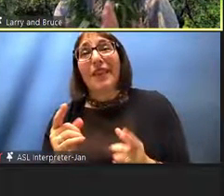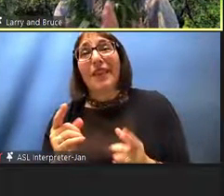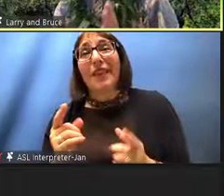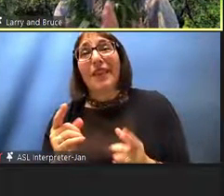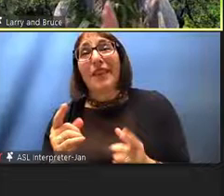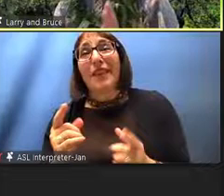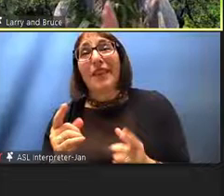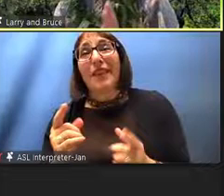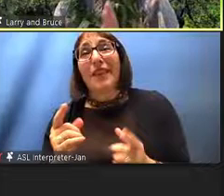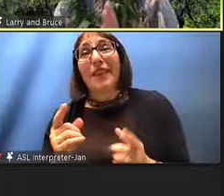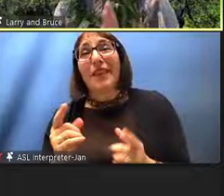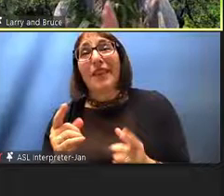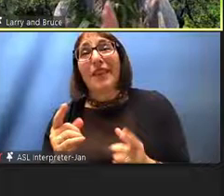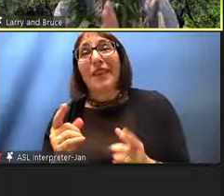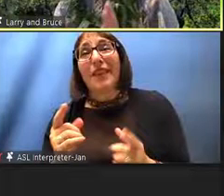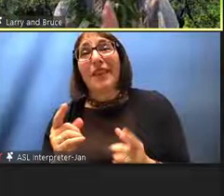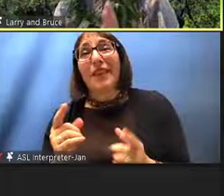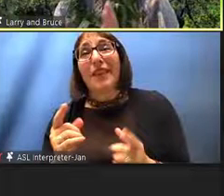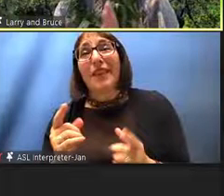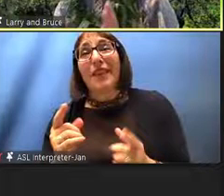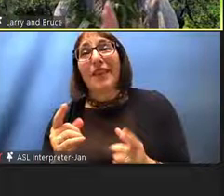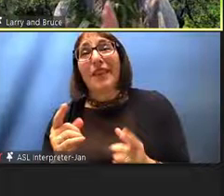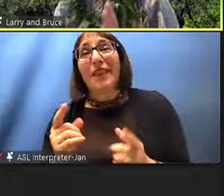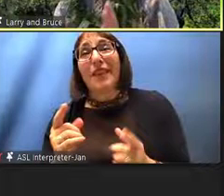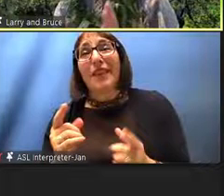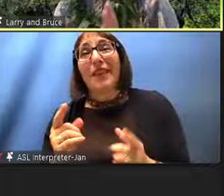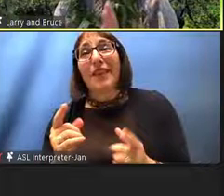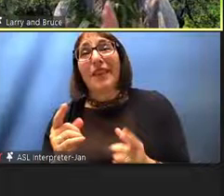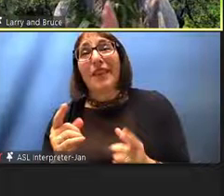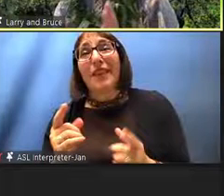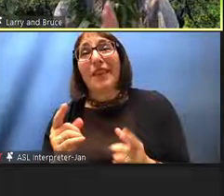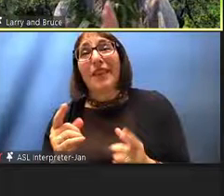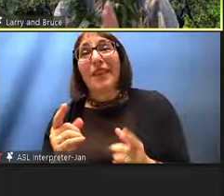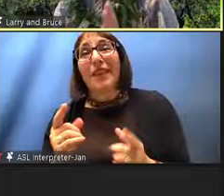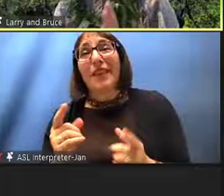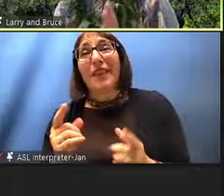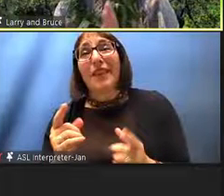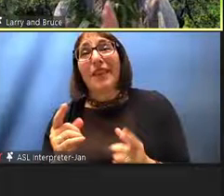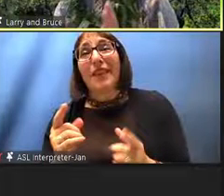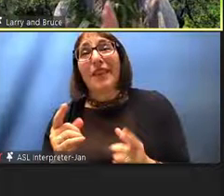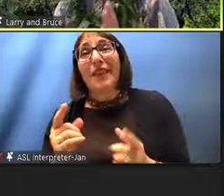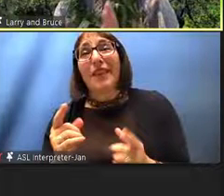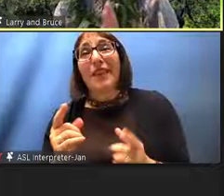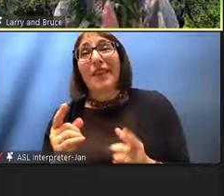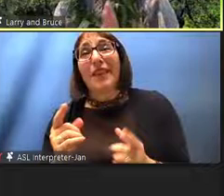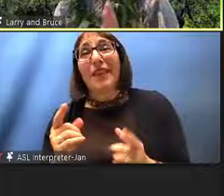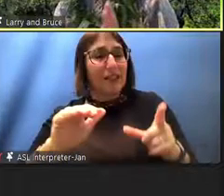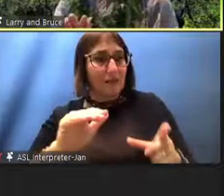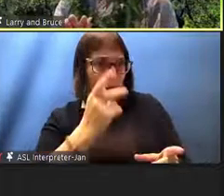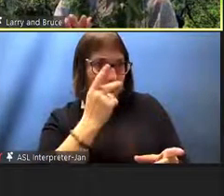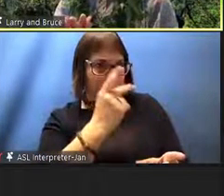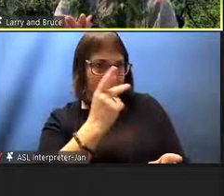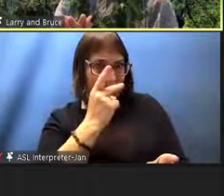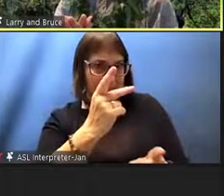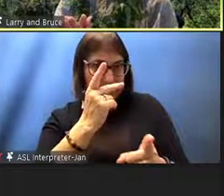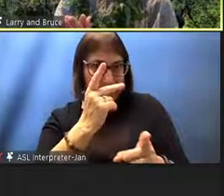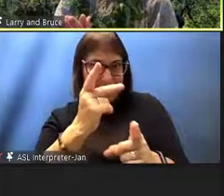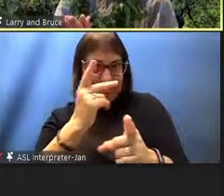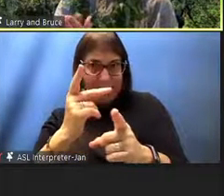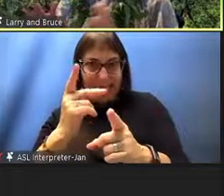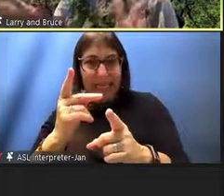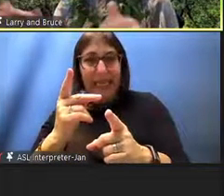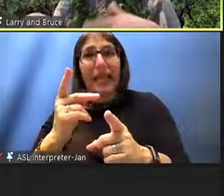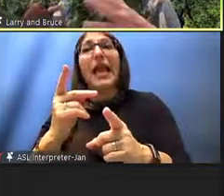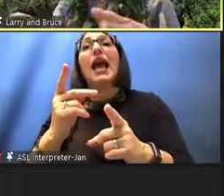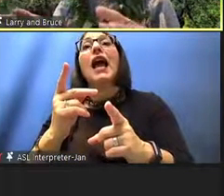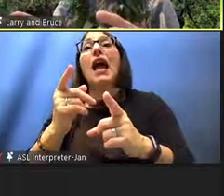all the way through because that's where we can see whether it can be shared with other